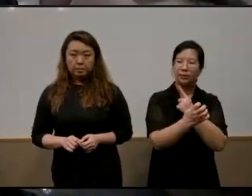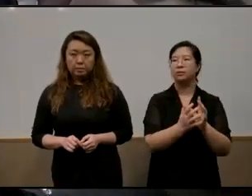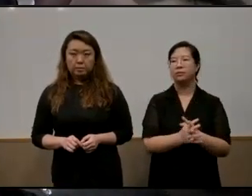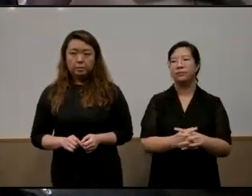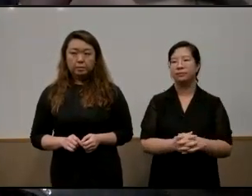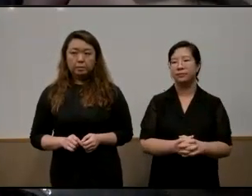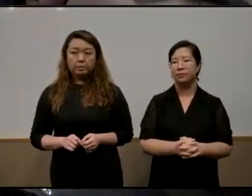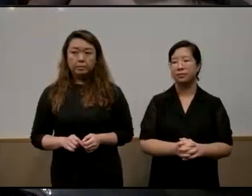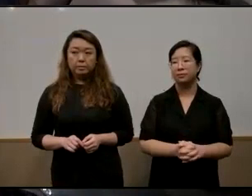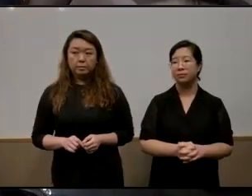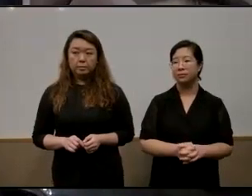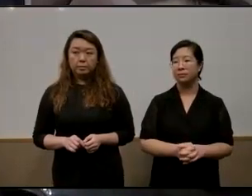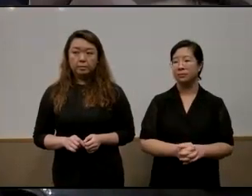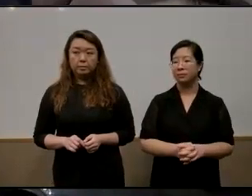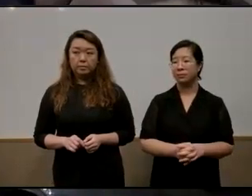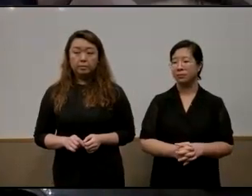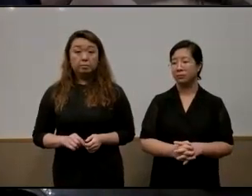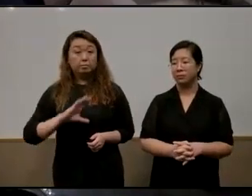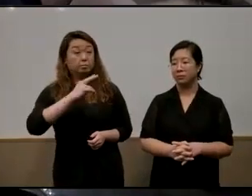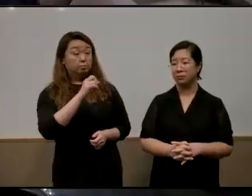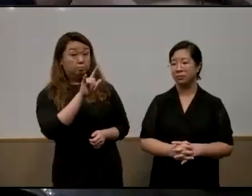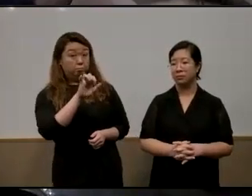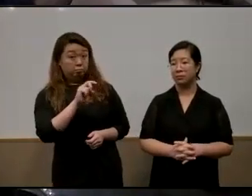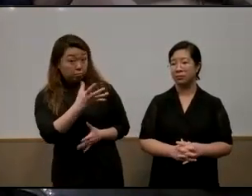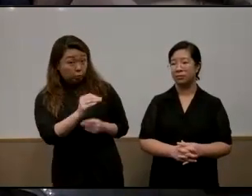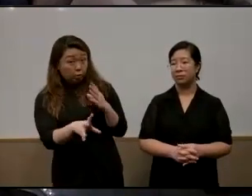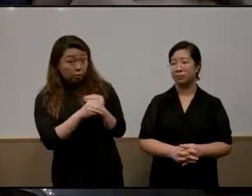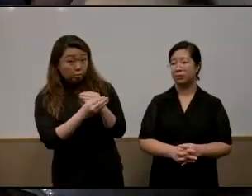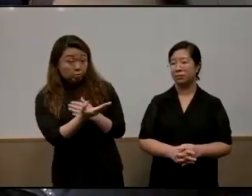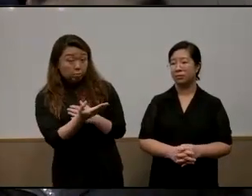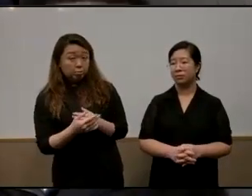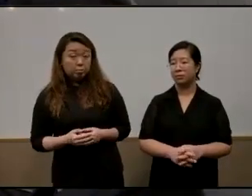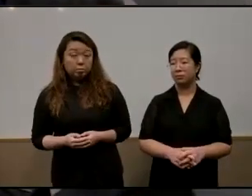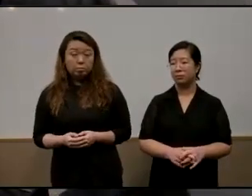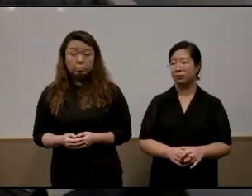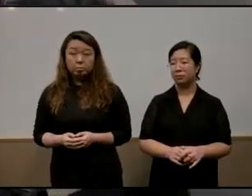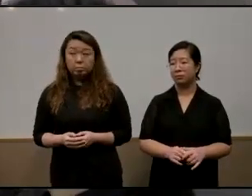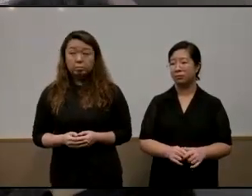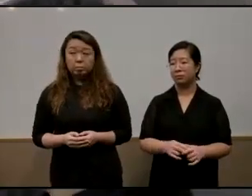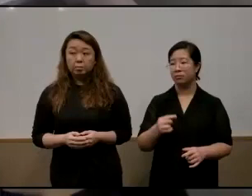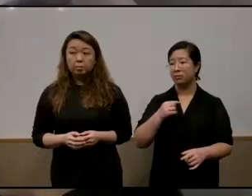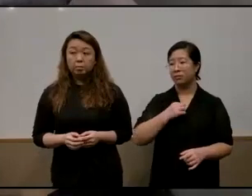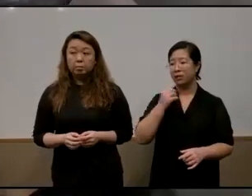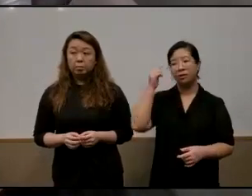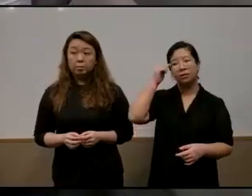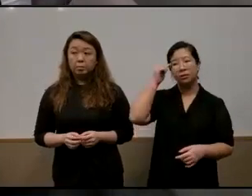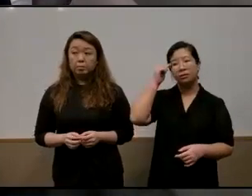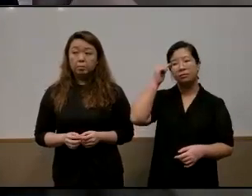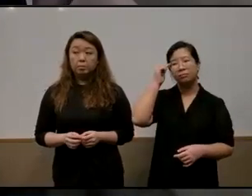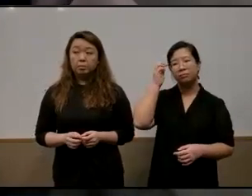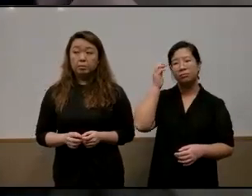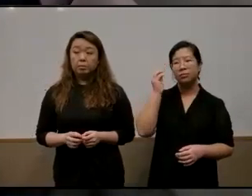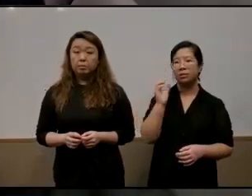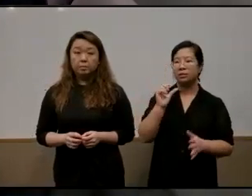charlene anything you would like to add i think like the the